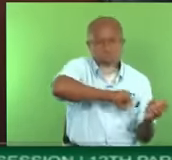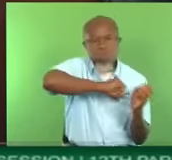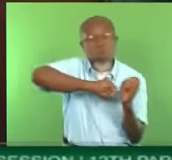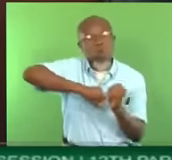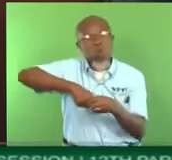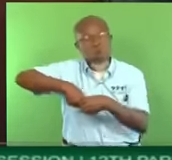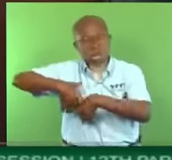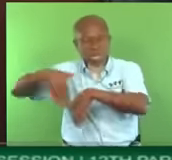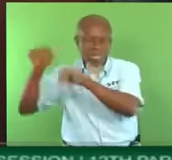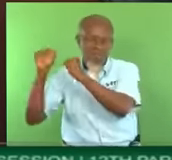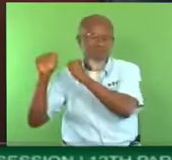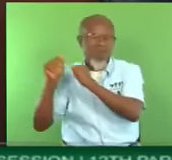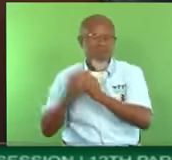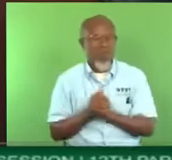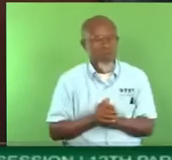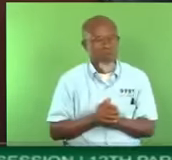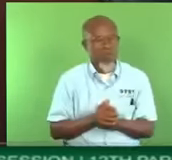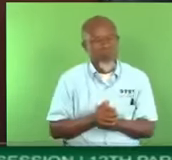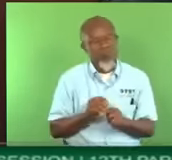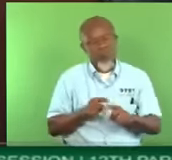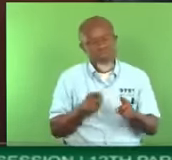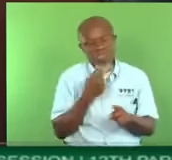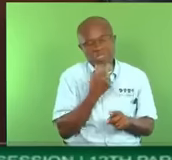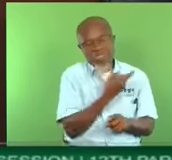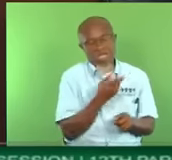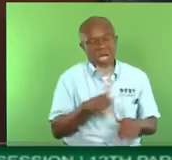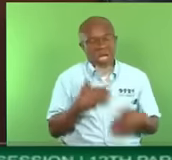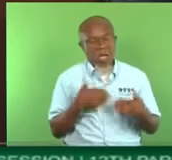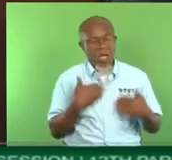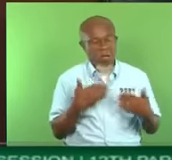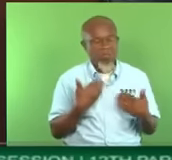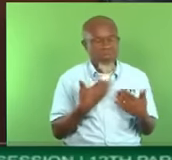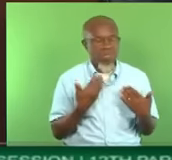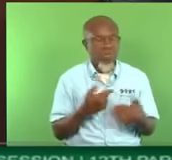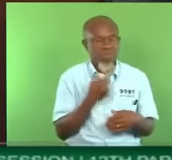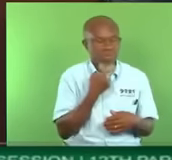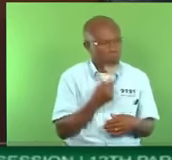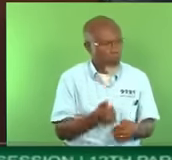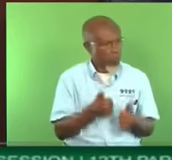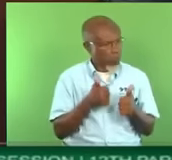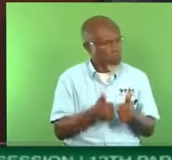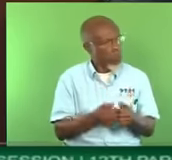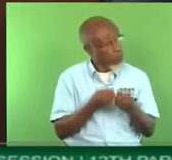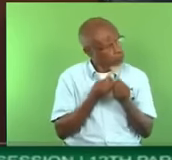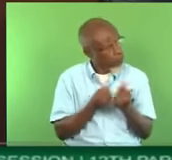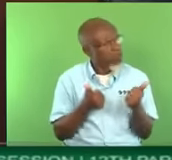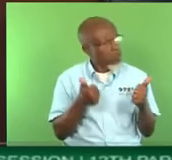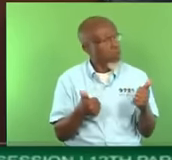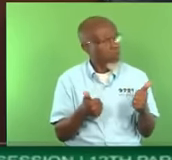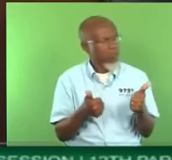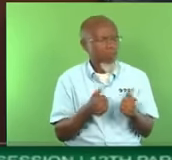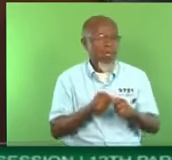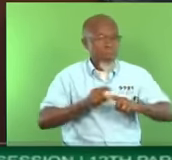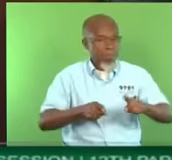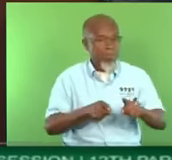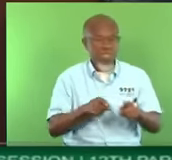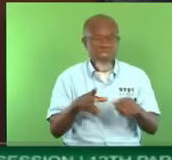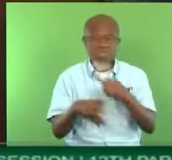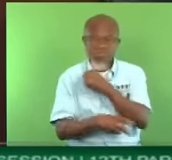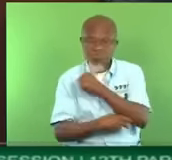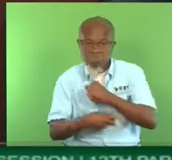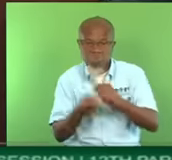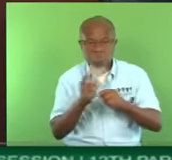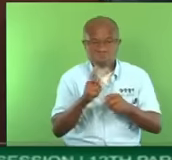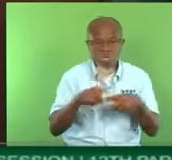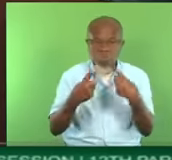happy and clapping. And, oh, we are doing so well. We are doing so well, Mr. Deputy Speaker. They are robbing churches, manders,